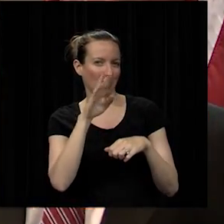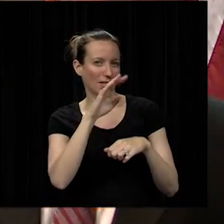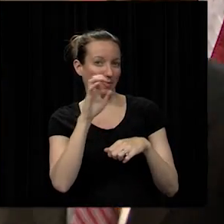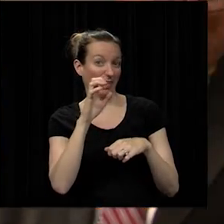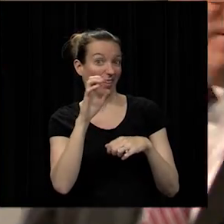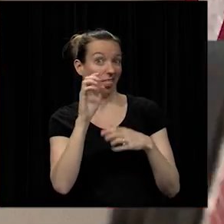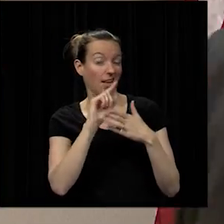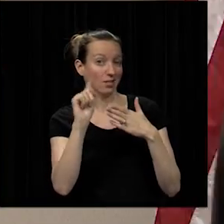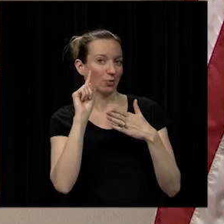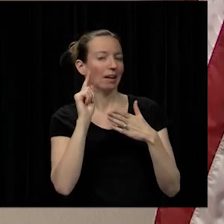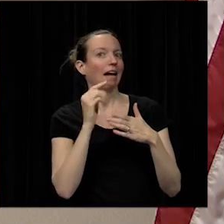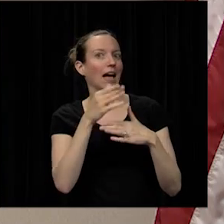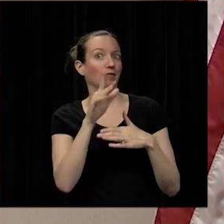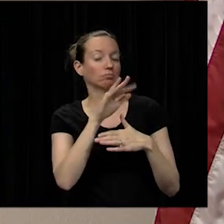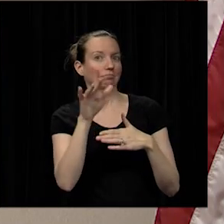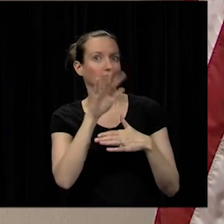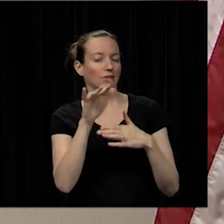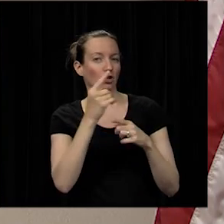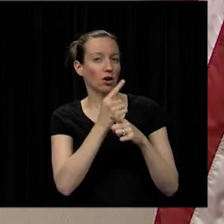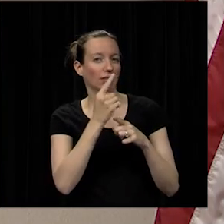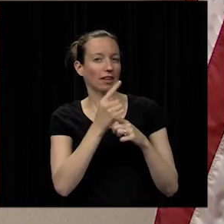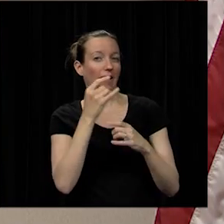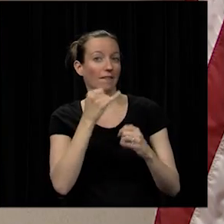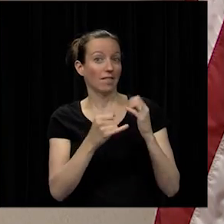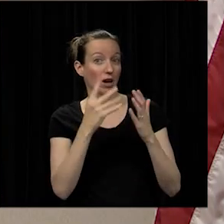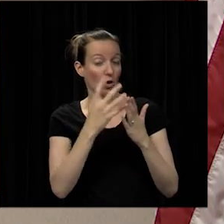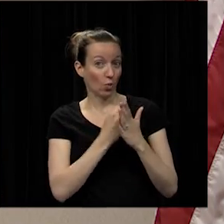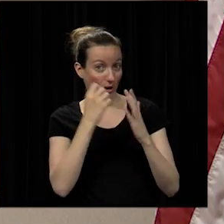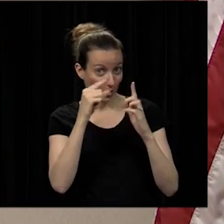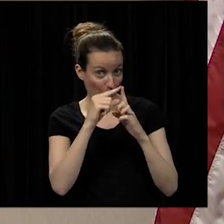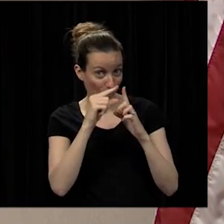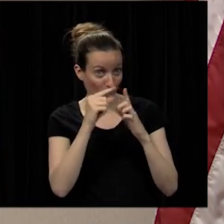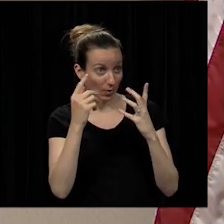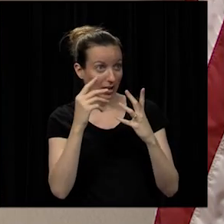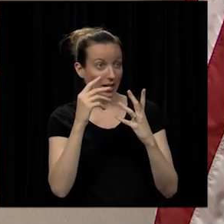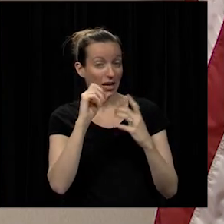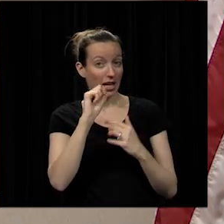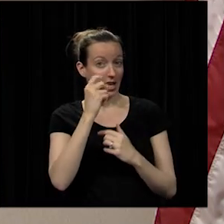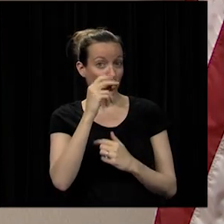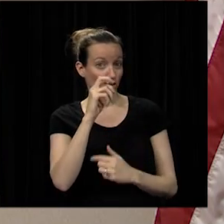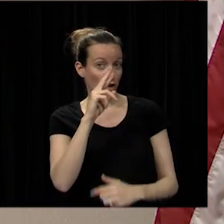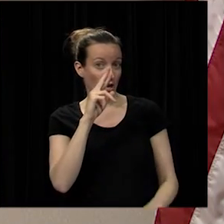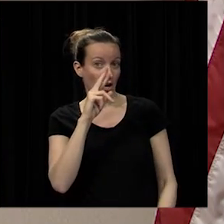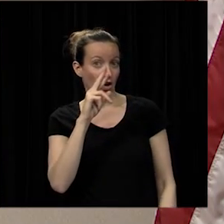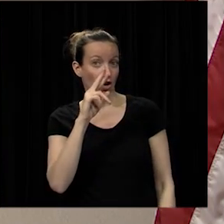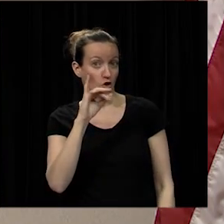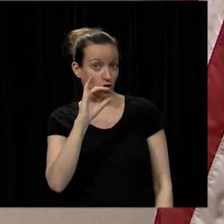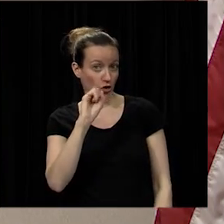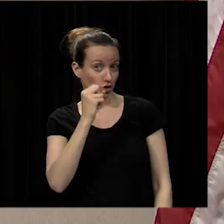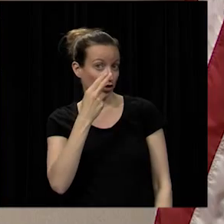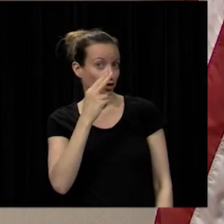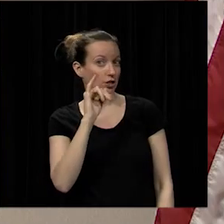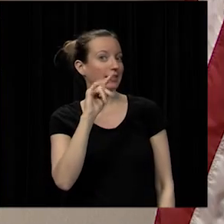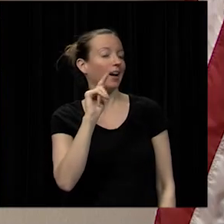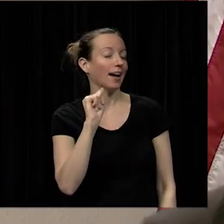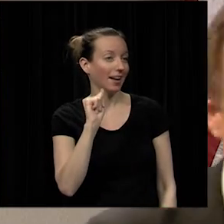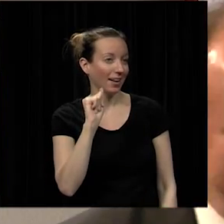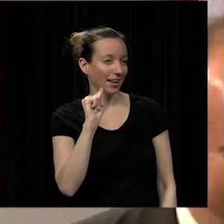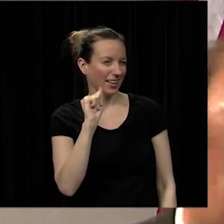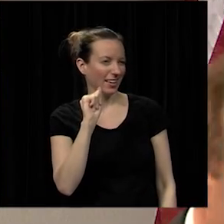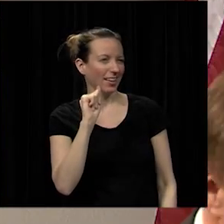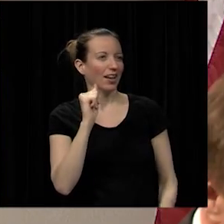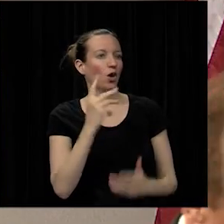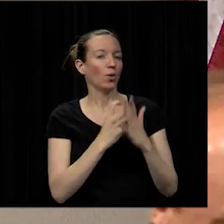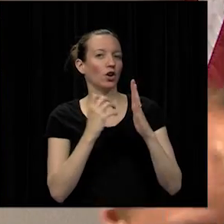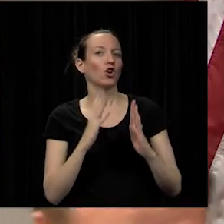numerous words correctly her final winning word was sharon schnitta sharon schnitta as the winner she